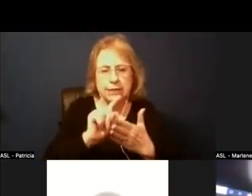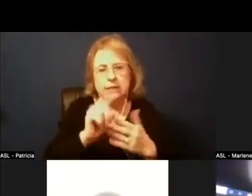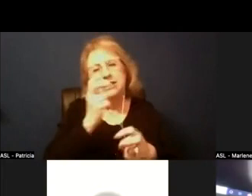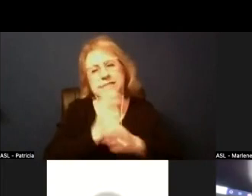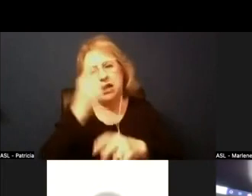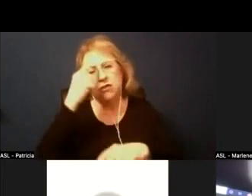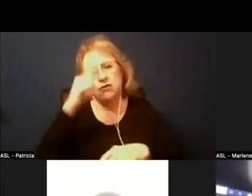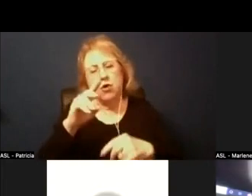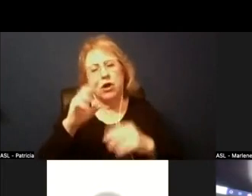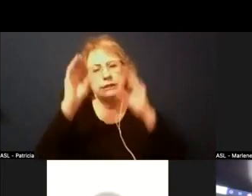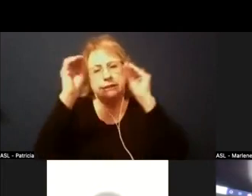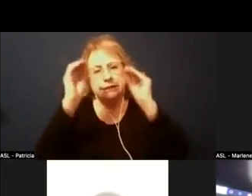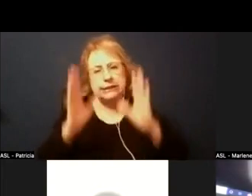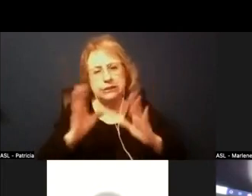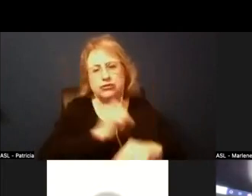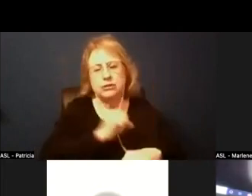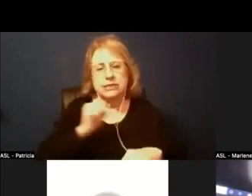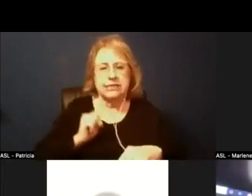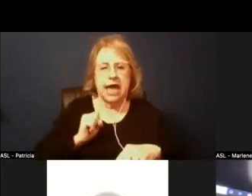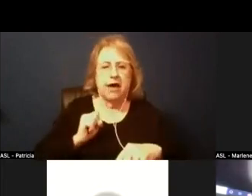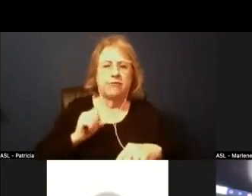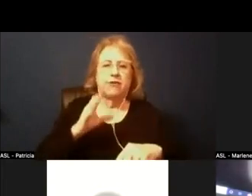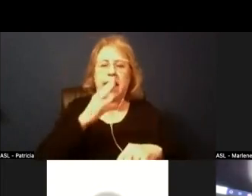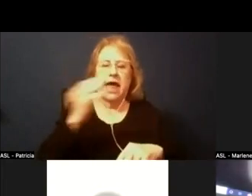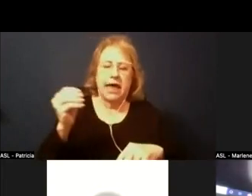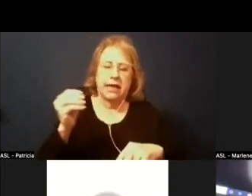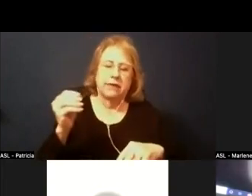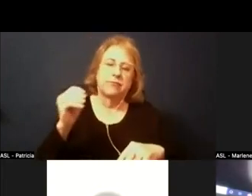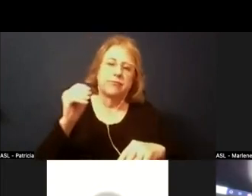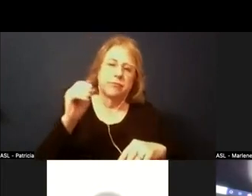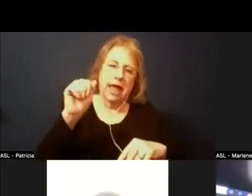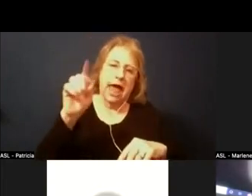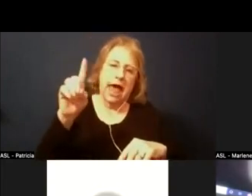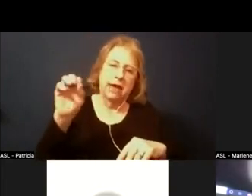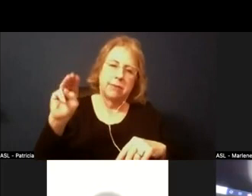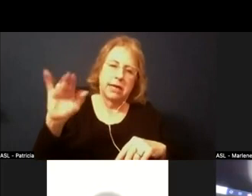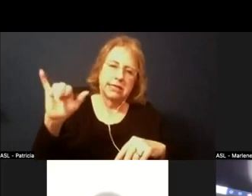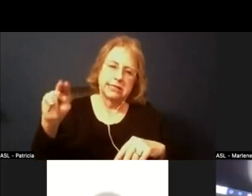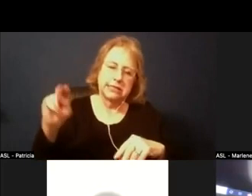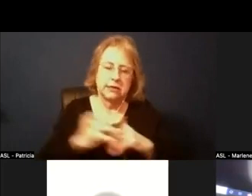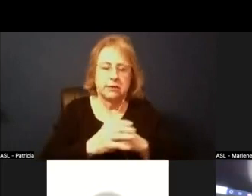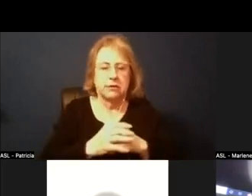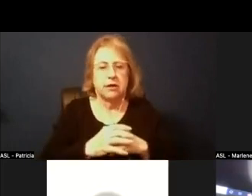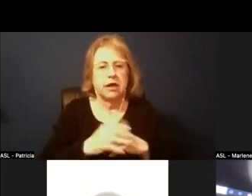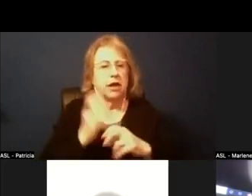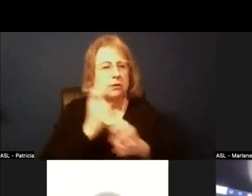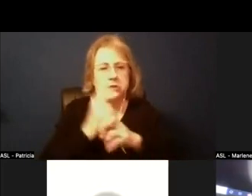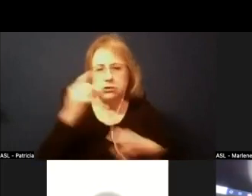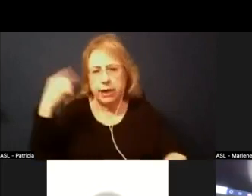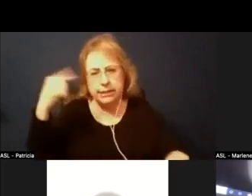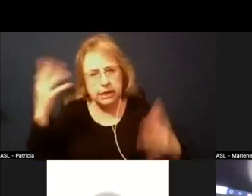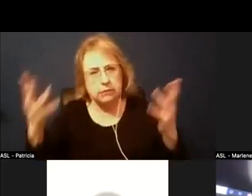staff and our administrators and i just really want to um thank them again for all their hard work during during that search it was it was crazy